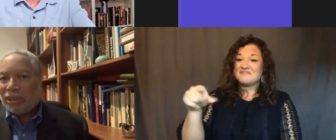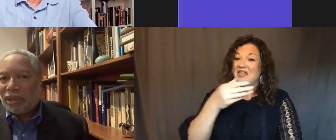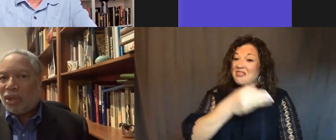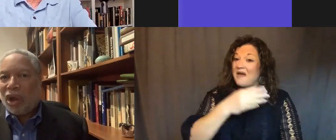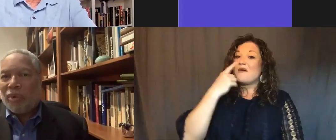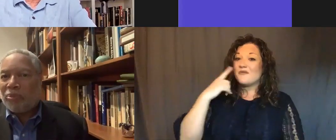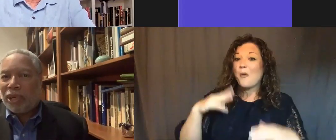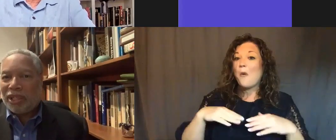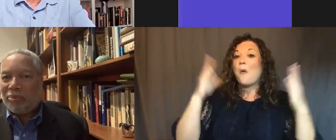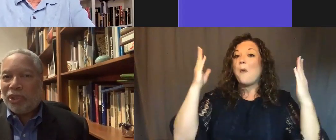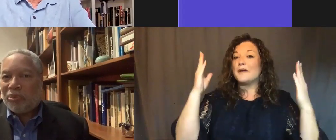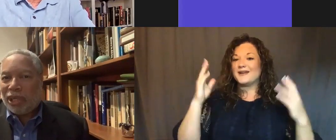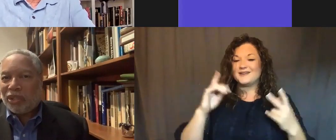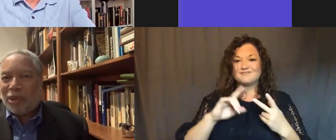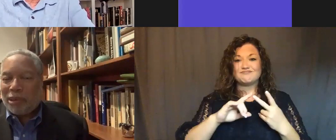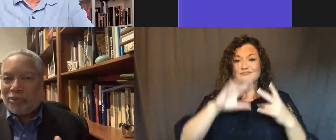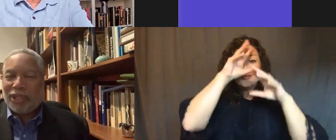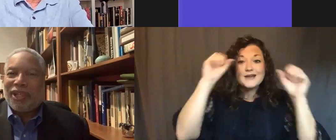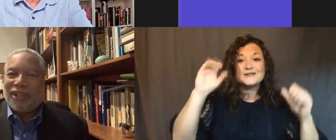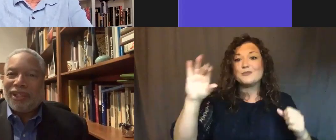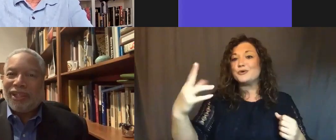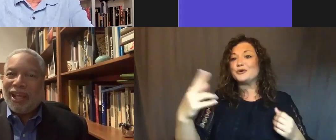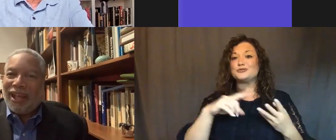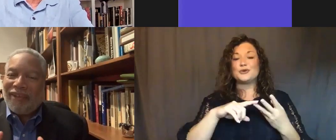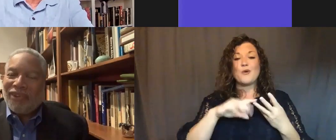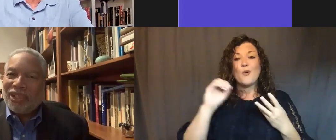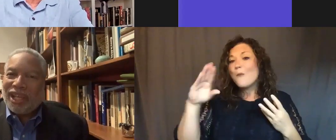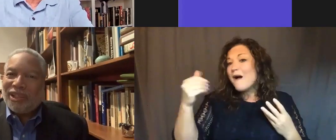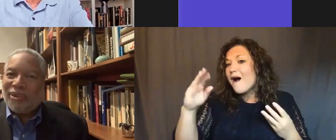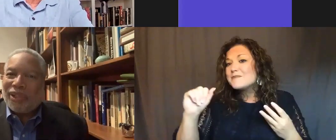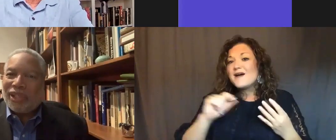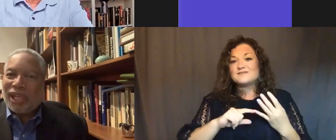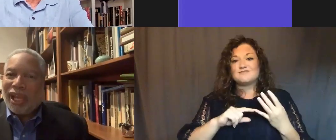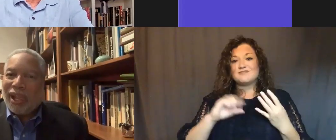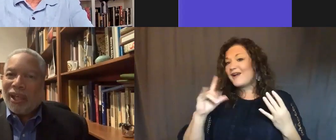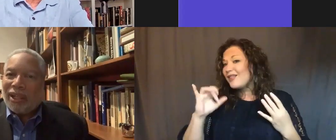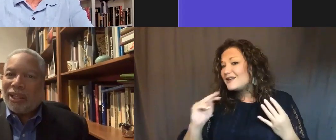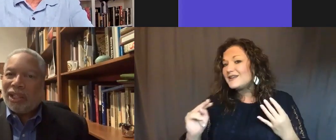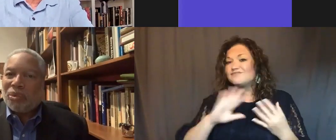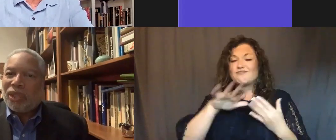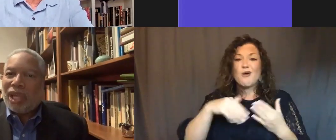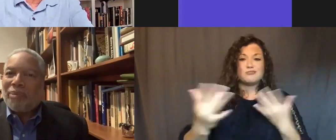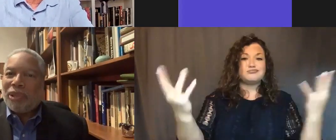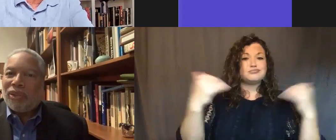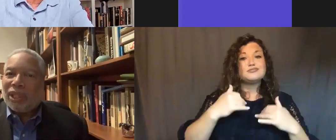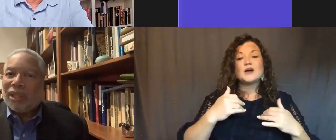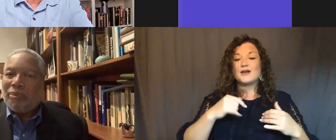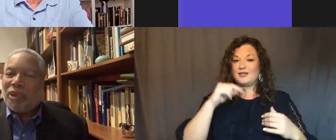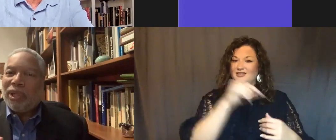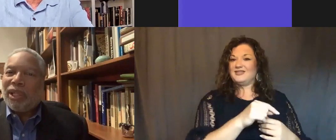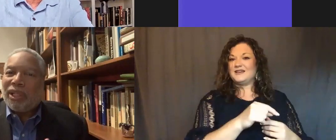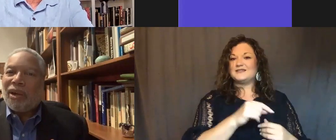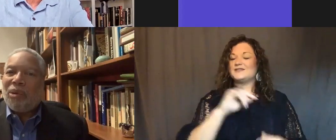along with President Bush, President Obama, President Clinton, having John Lewis say that this was not a building,